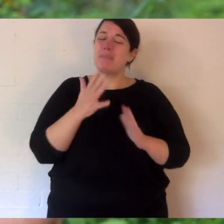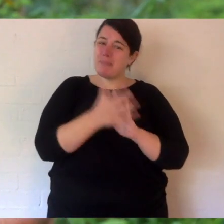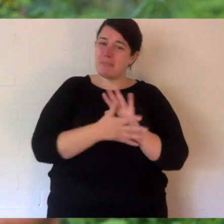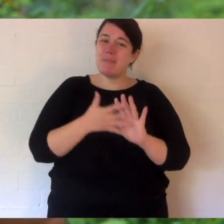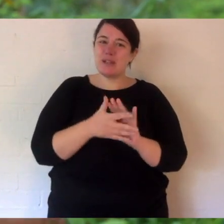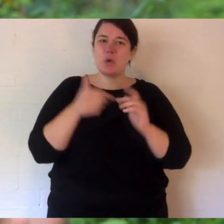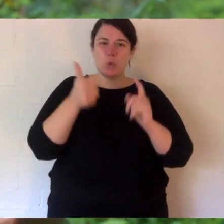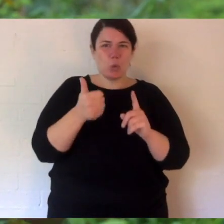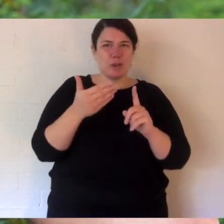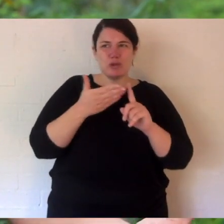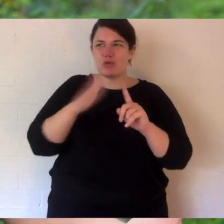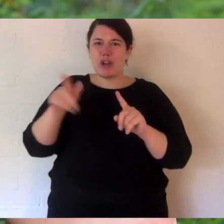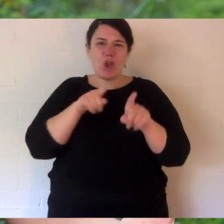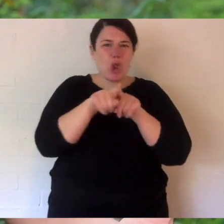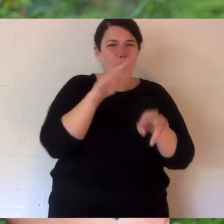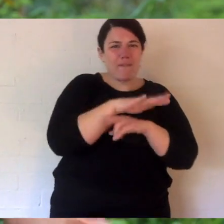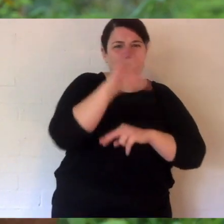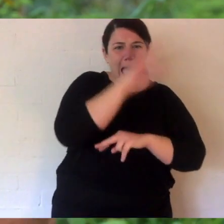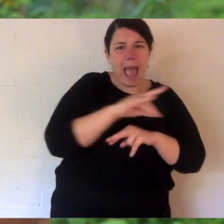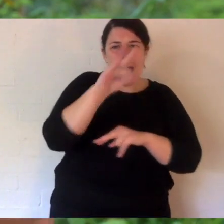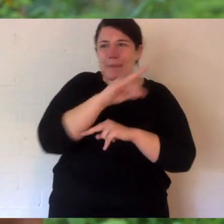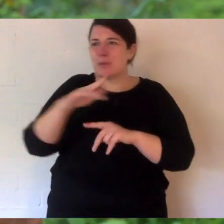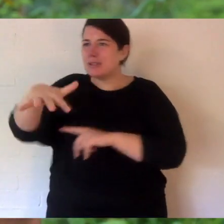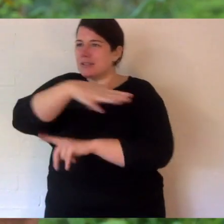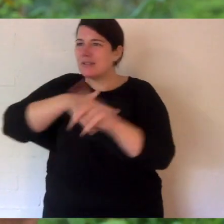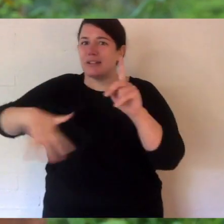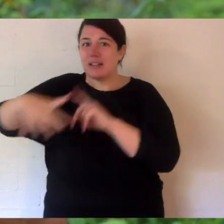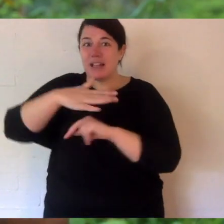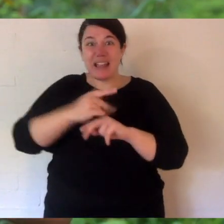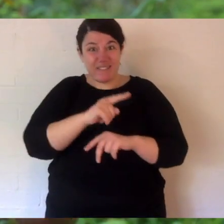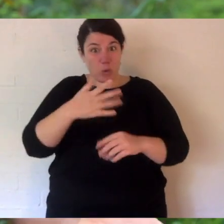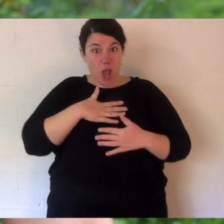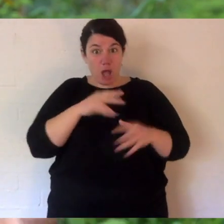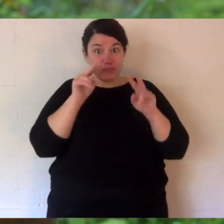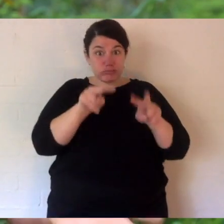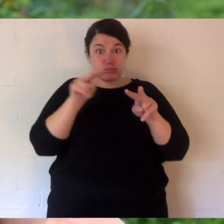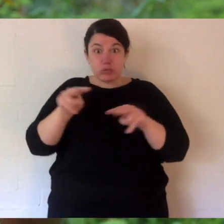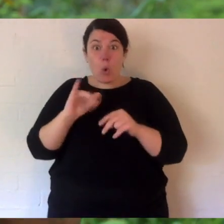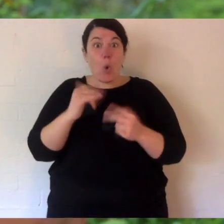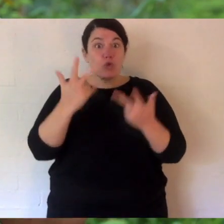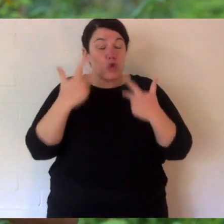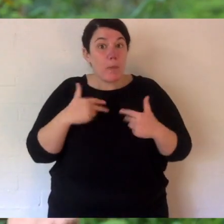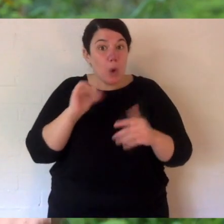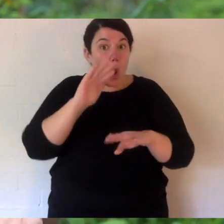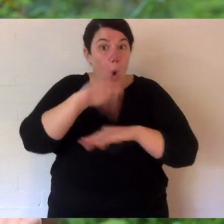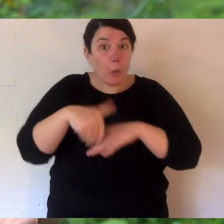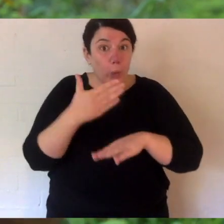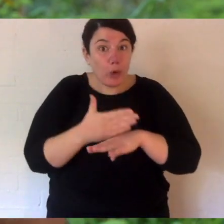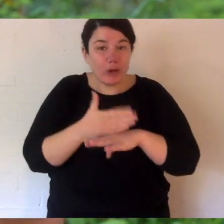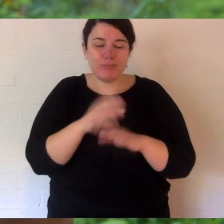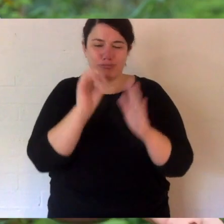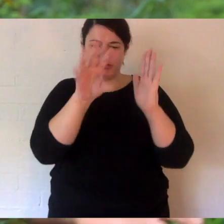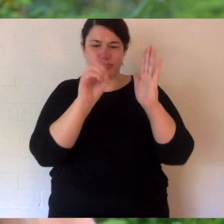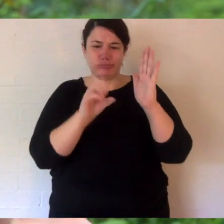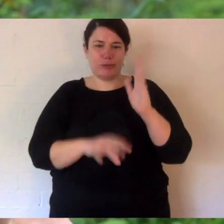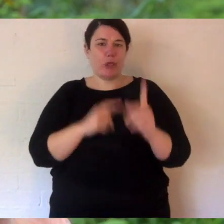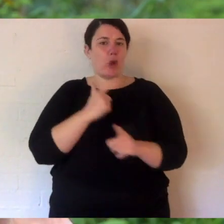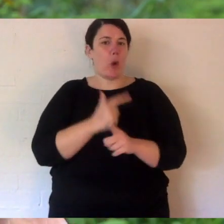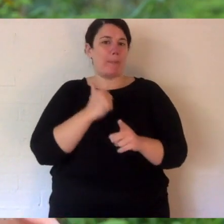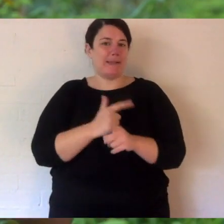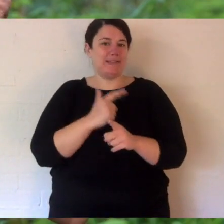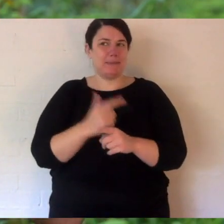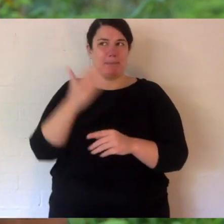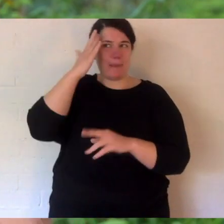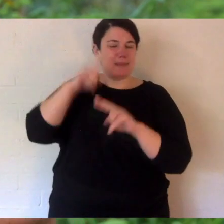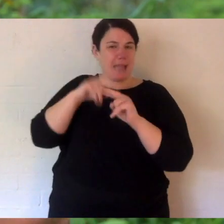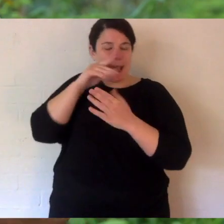So this is a great distraction for us, and hopefully you. Now, if you like what you've seen, or want to show me your homework, just put it into the comments.